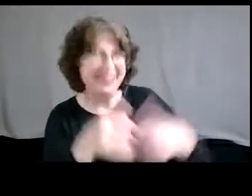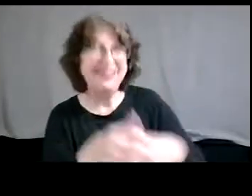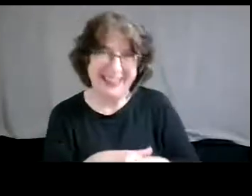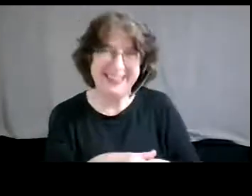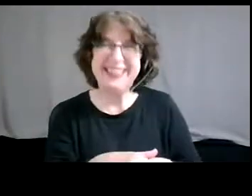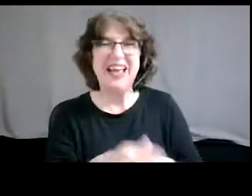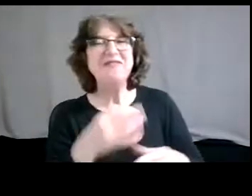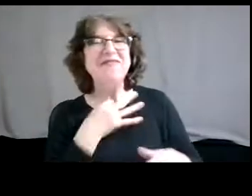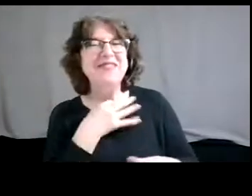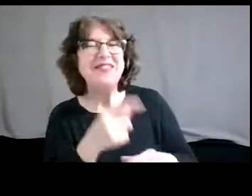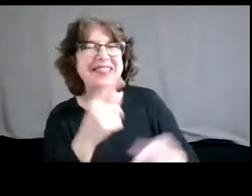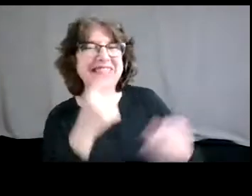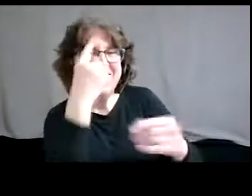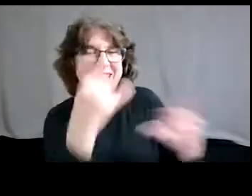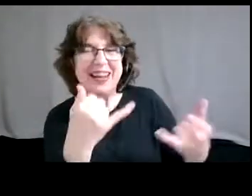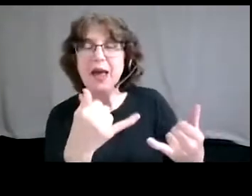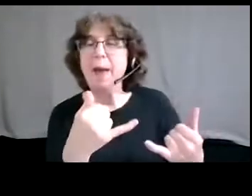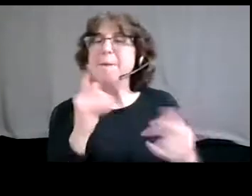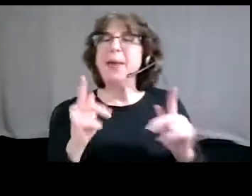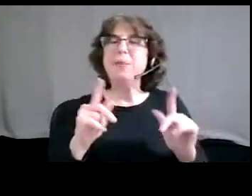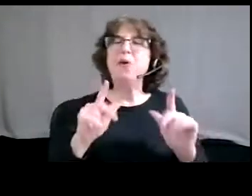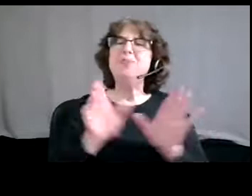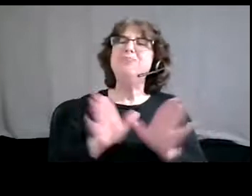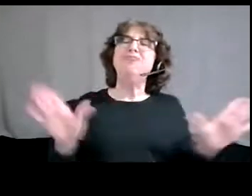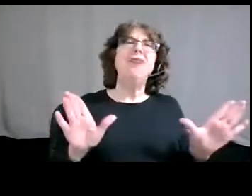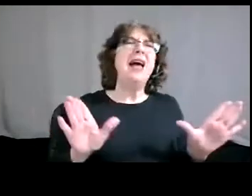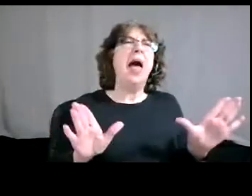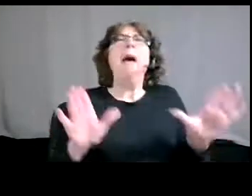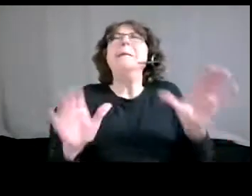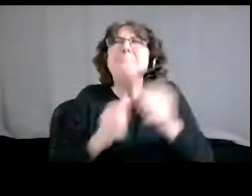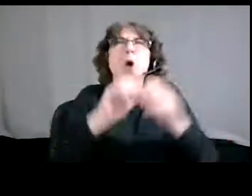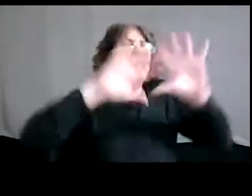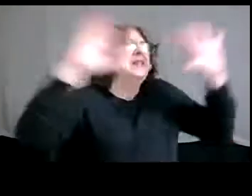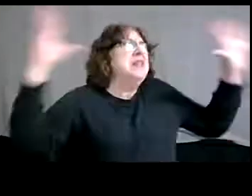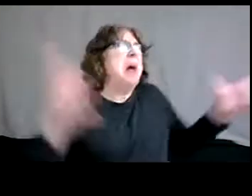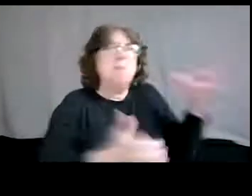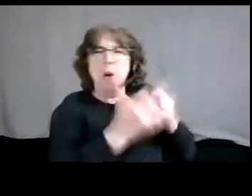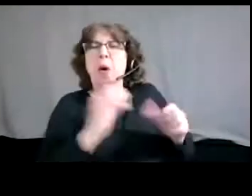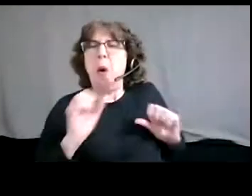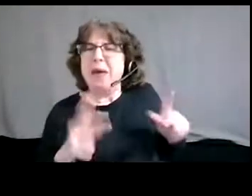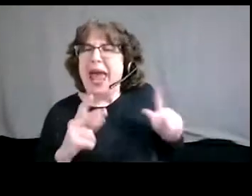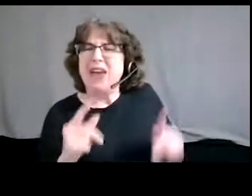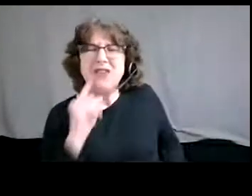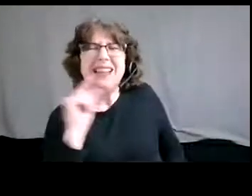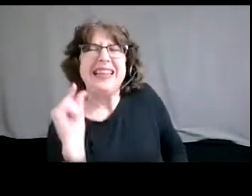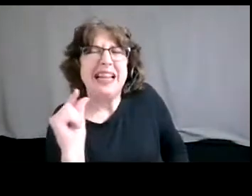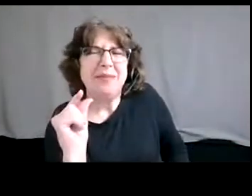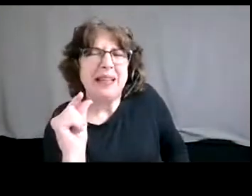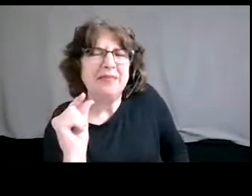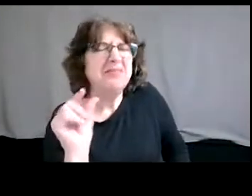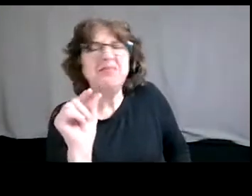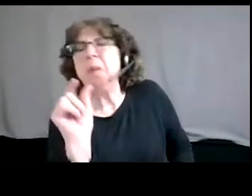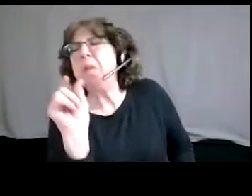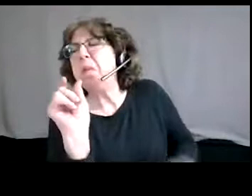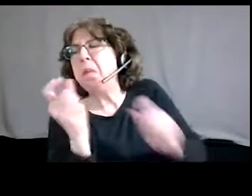there is some sort of like, kind of belief that most of it's okay. It's just a little where I think if you truly stop and listen, especially